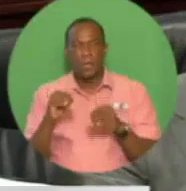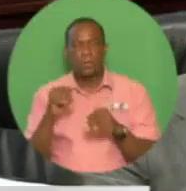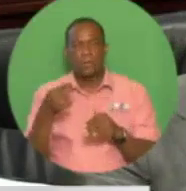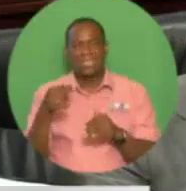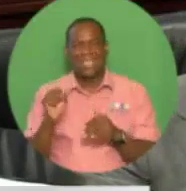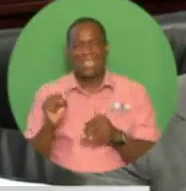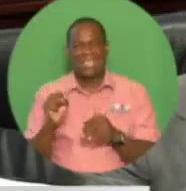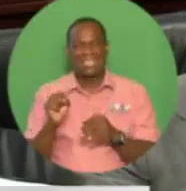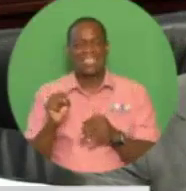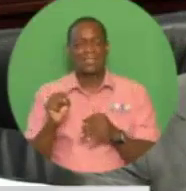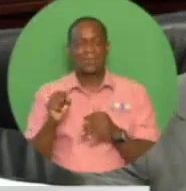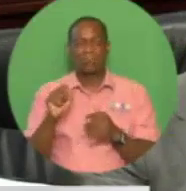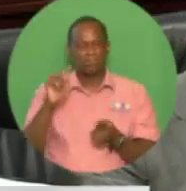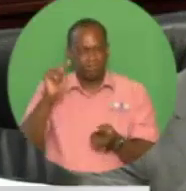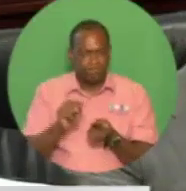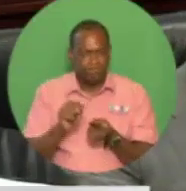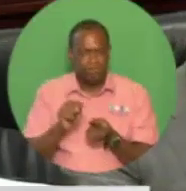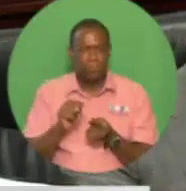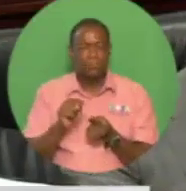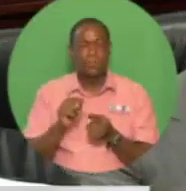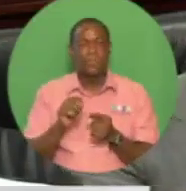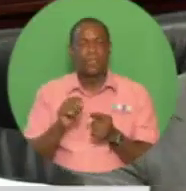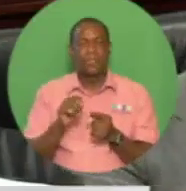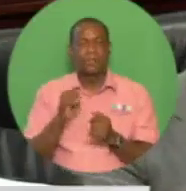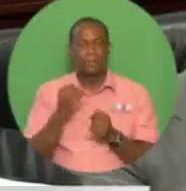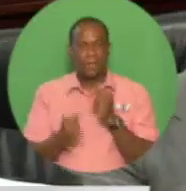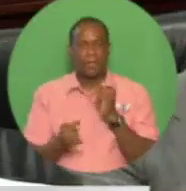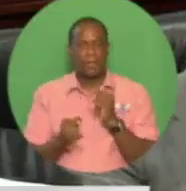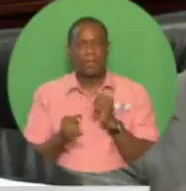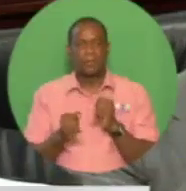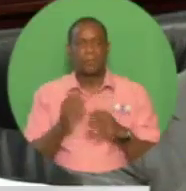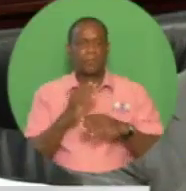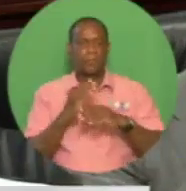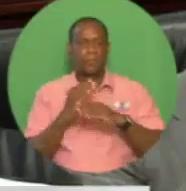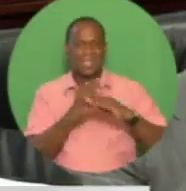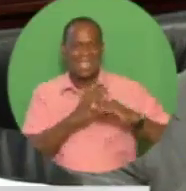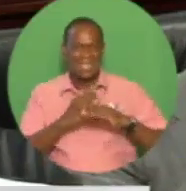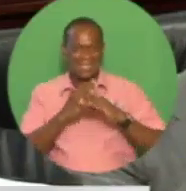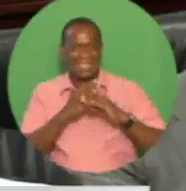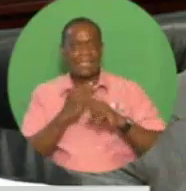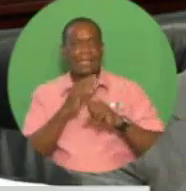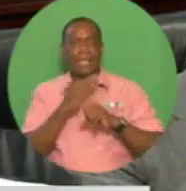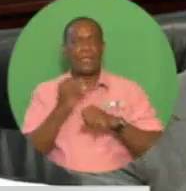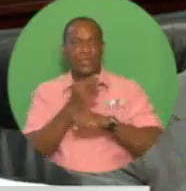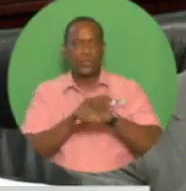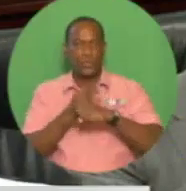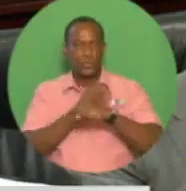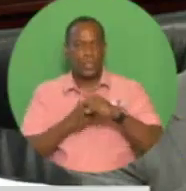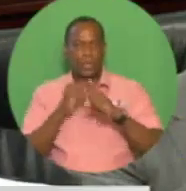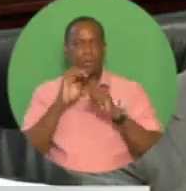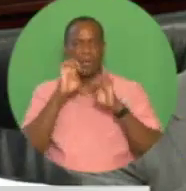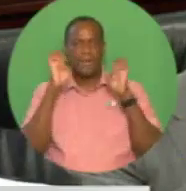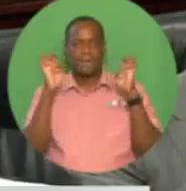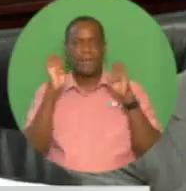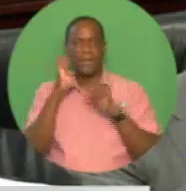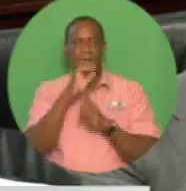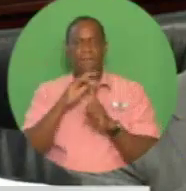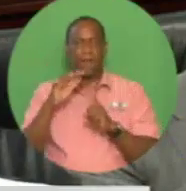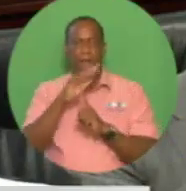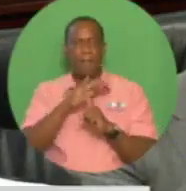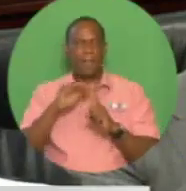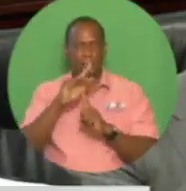and, finally, protecting and sustainably using our environmental resources. These challenges are comprehensive in